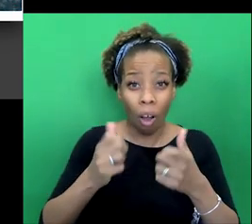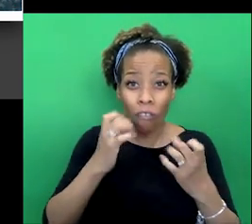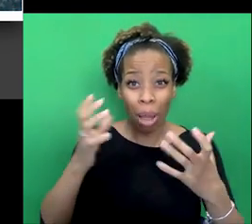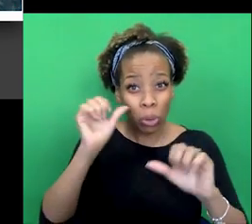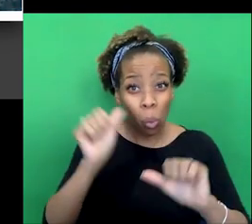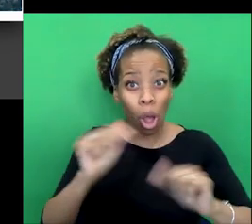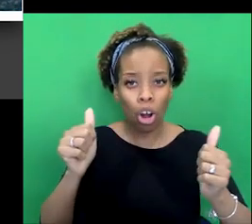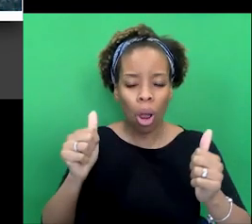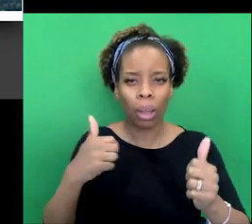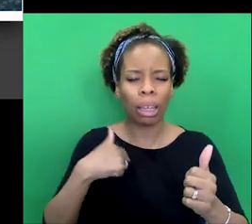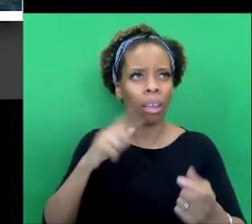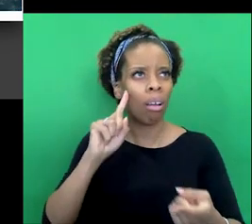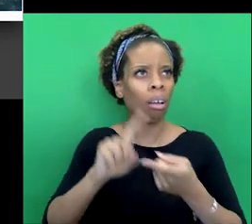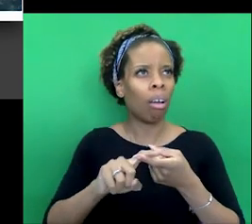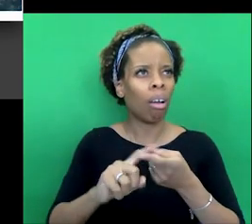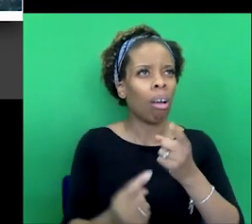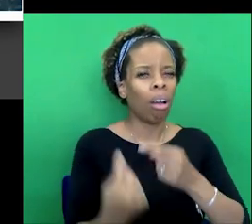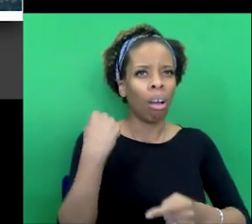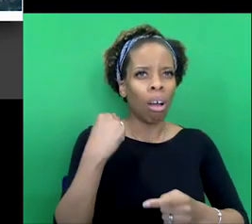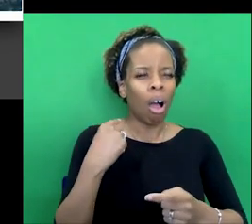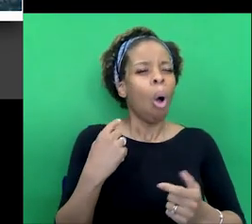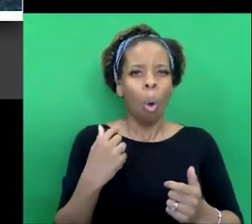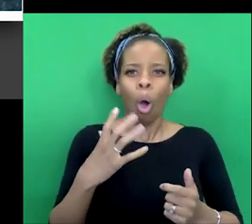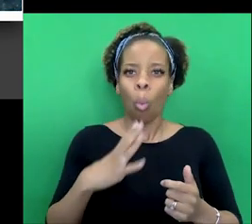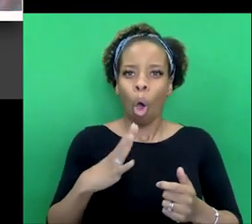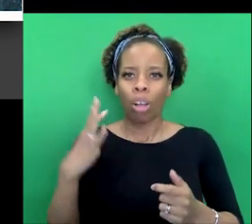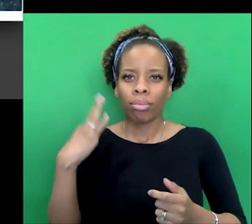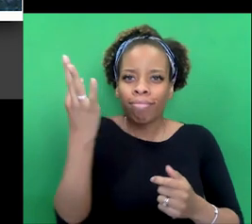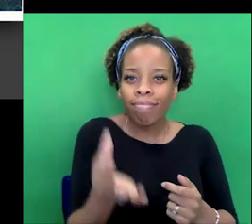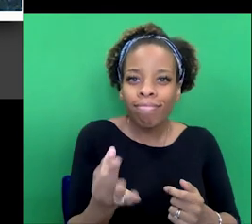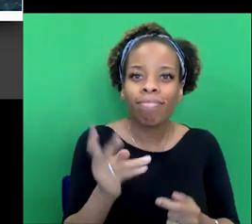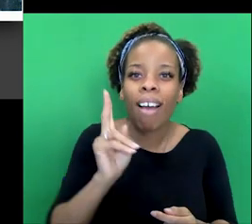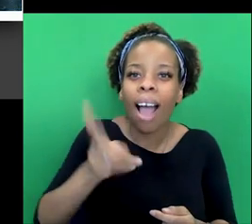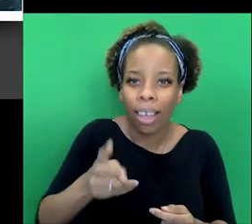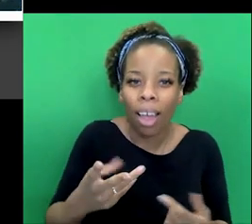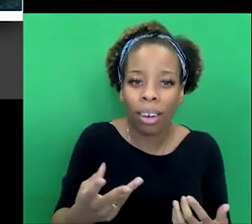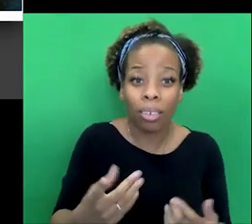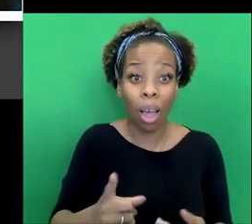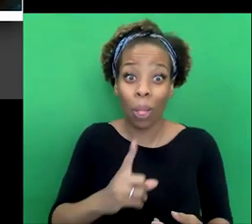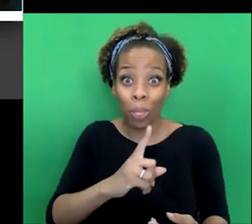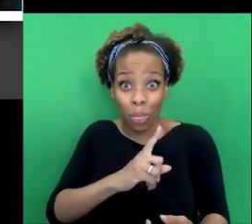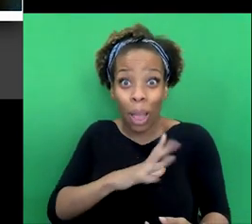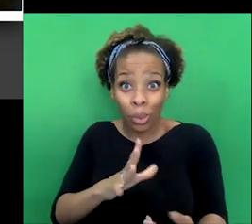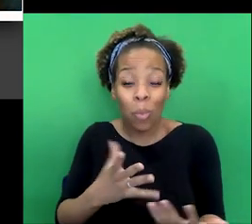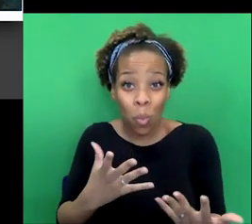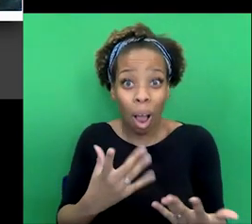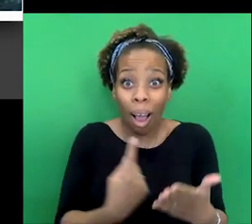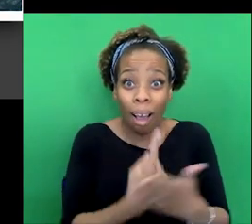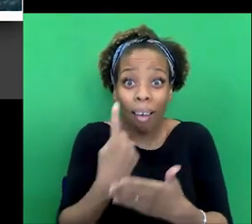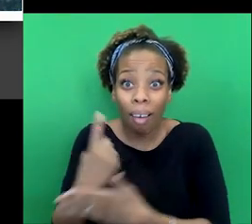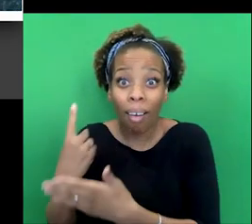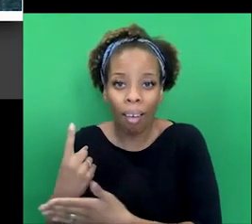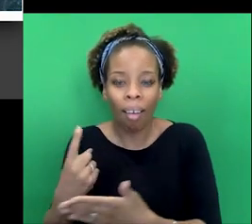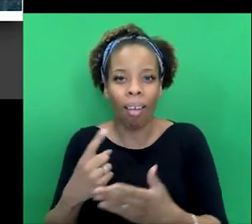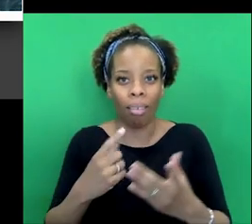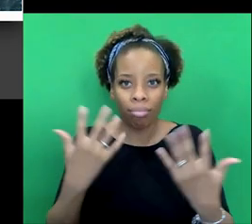nostalgia for that moment that he wanted to recreate in those later stories, which is part of the reason why they were then set back in time